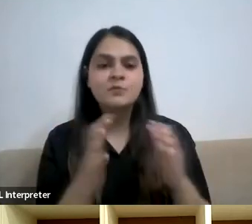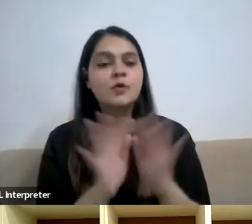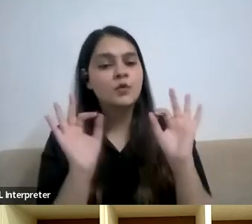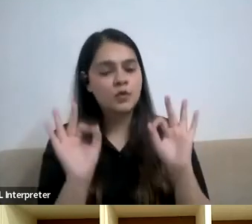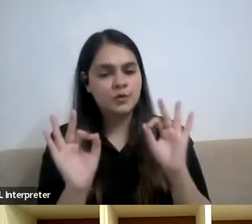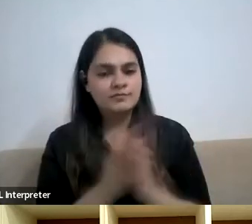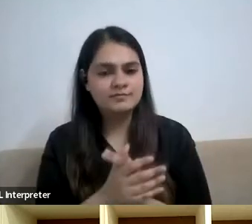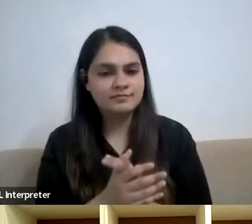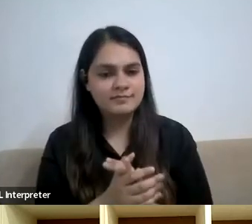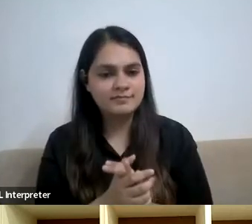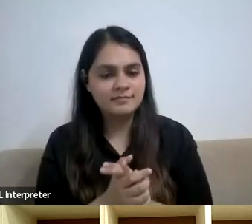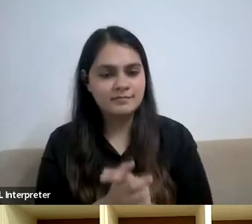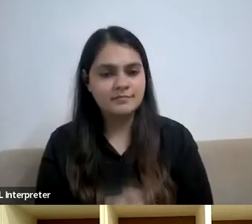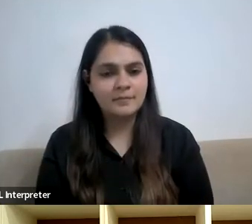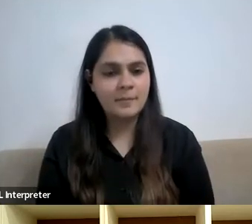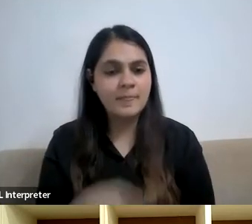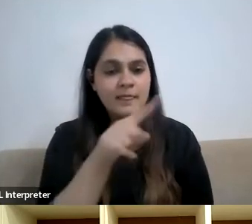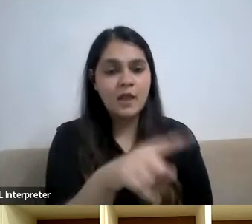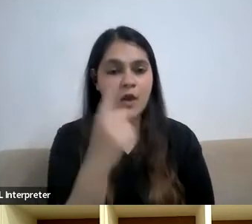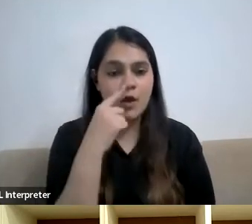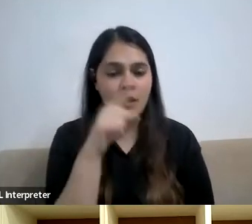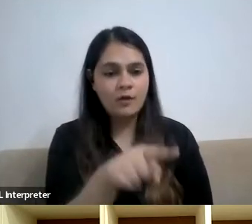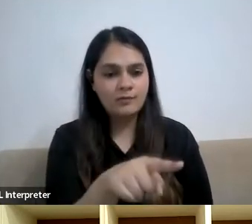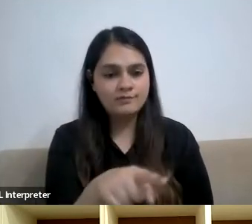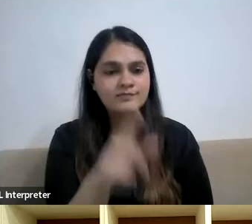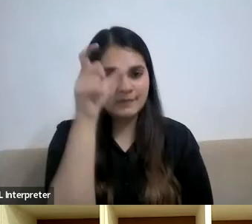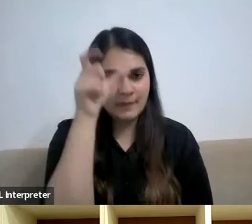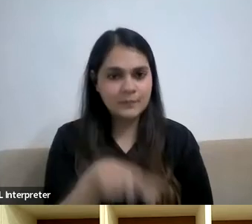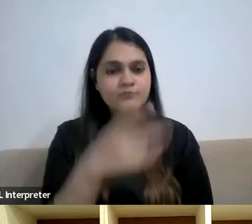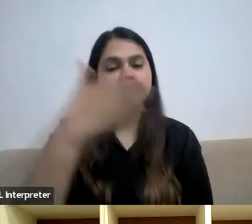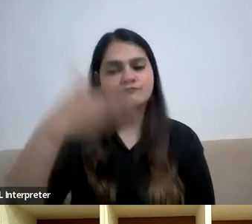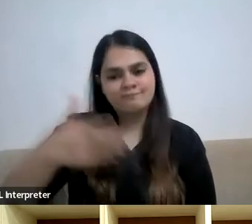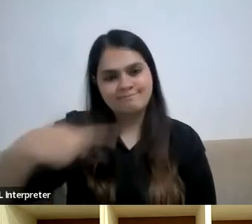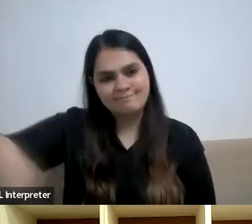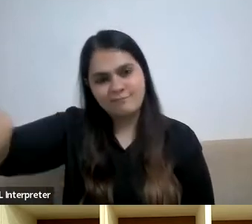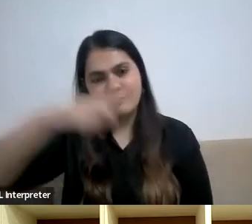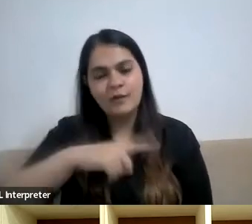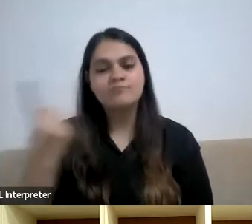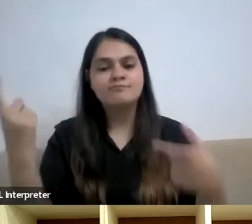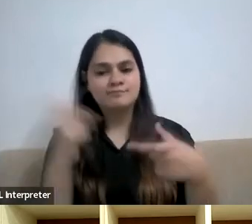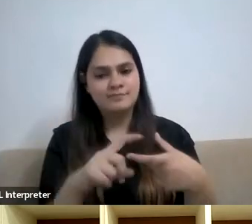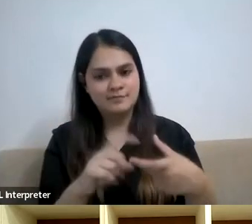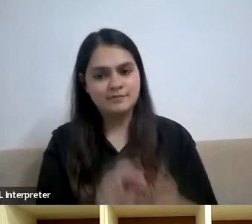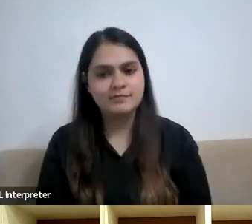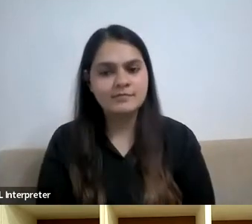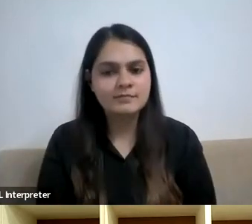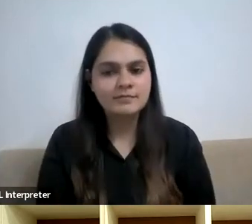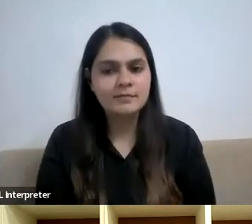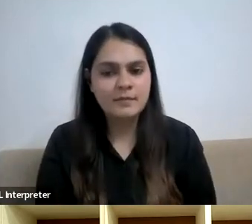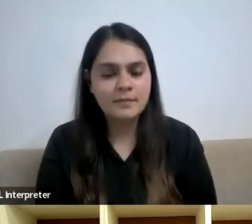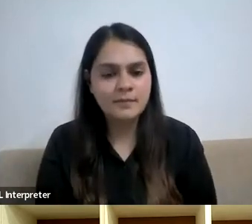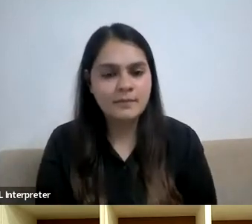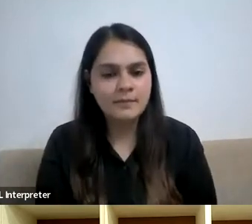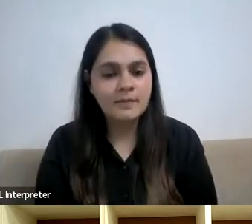I think you as an NP, so congratulations to all of you for joining this and always,